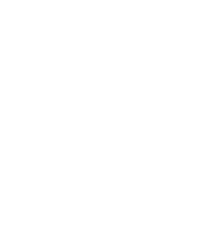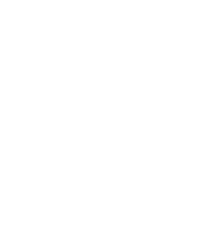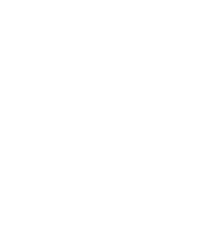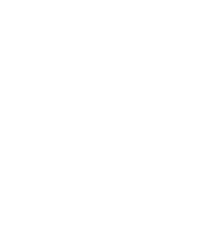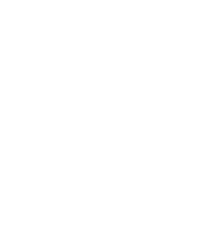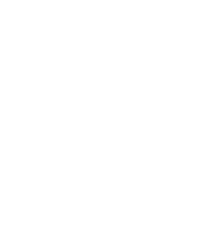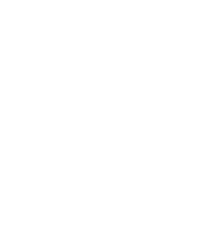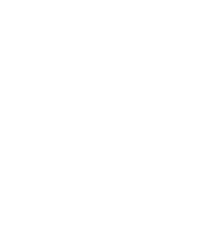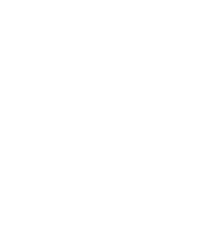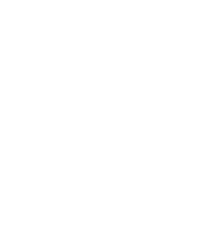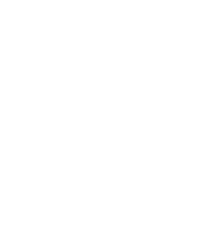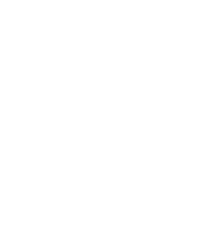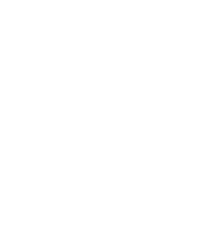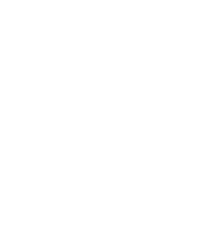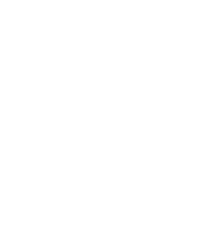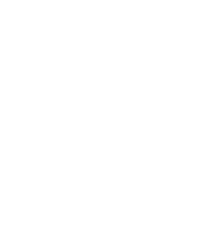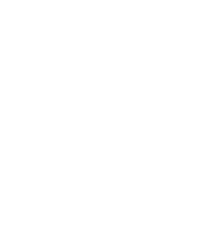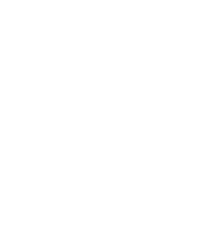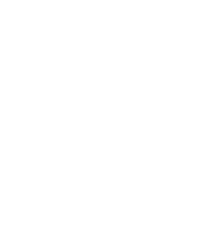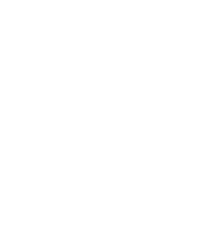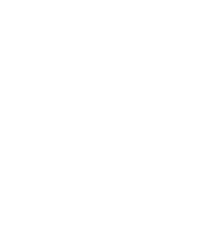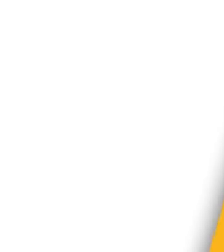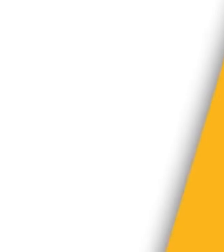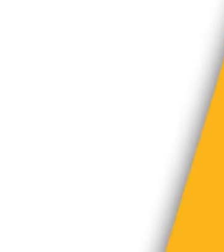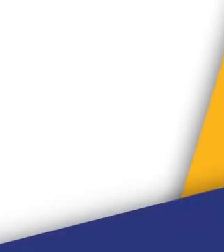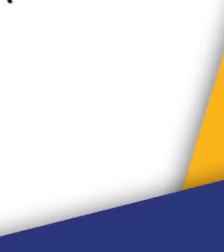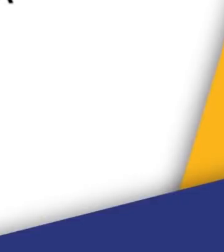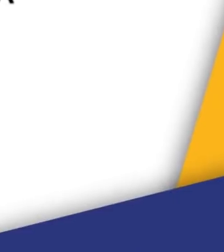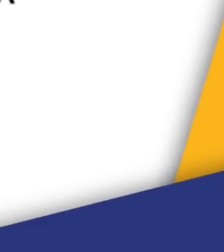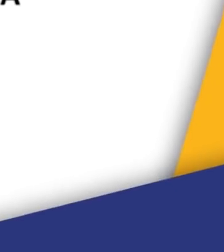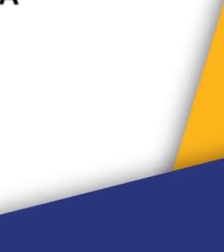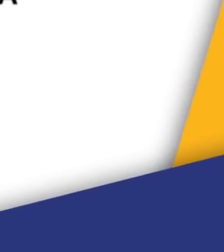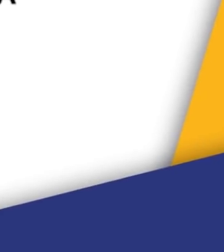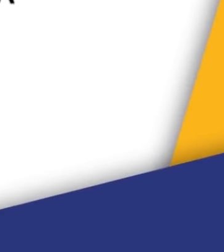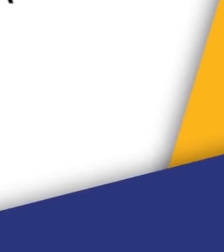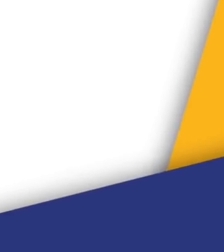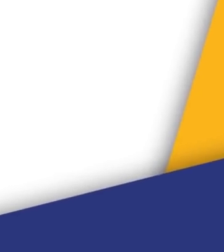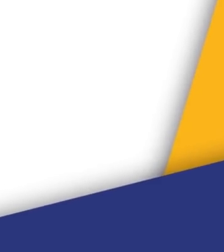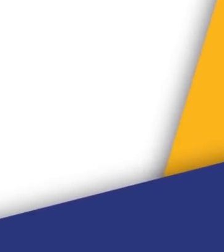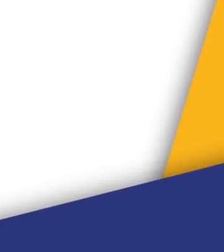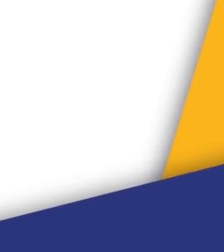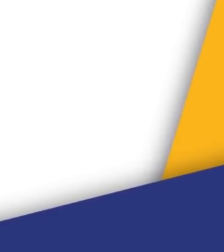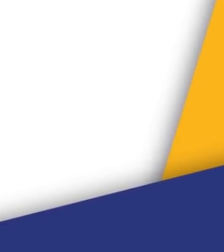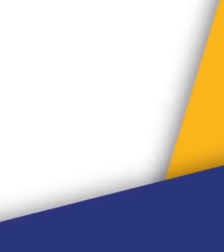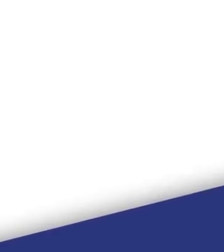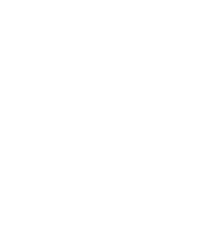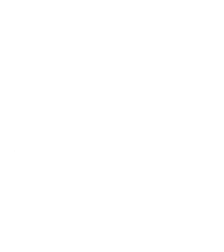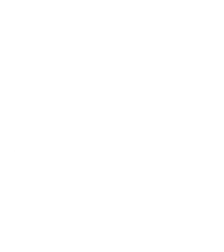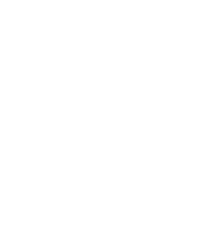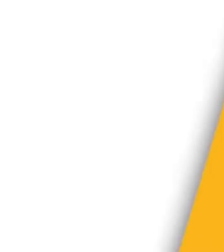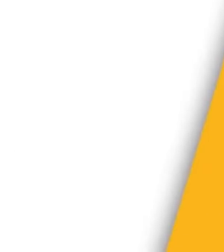Wozimatrix 2021 Catch-Up is brought to you by the Department of Basic Education, NECT,